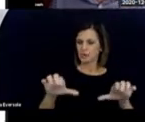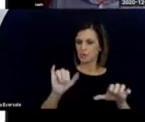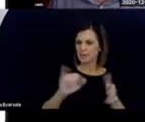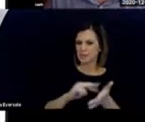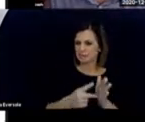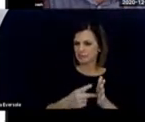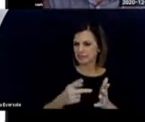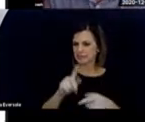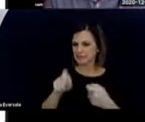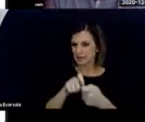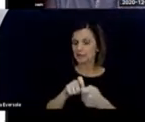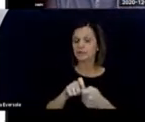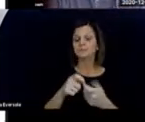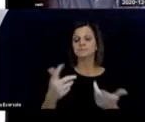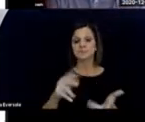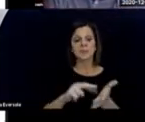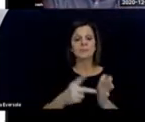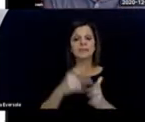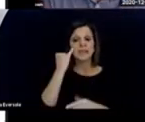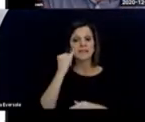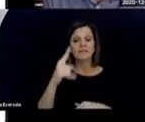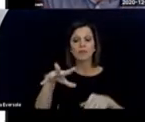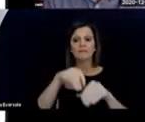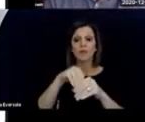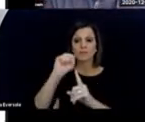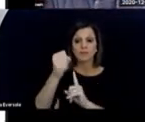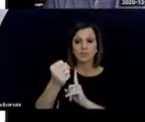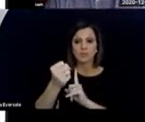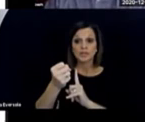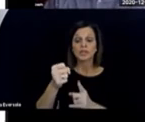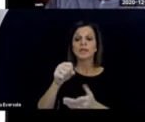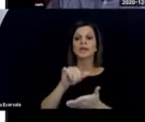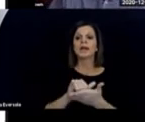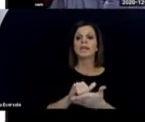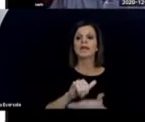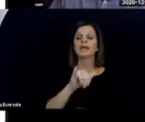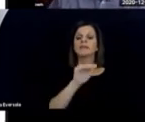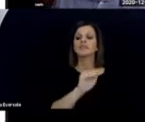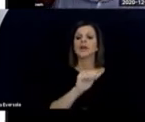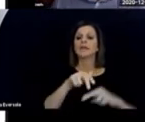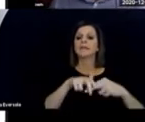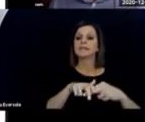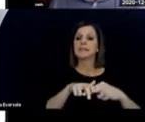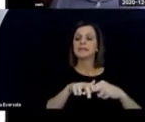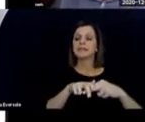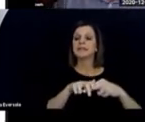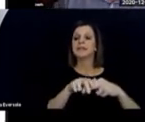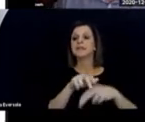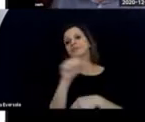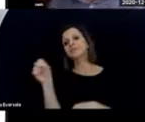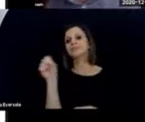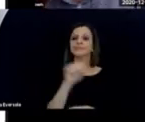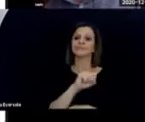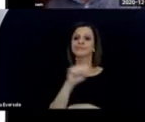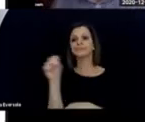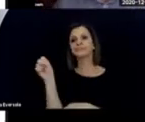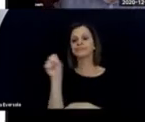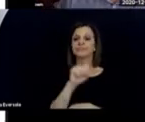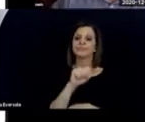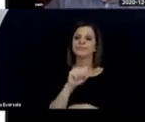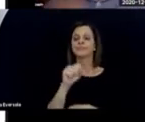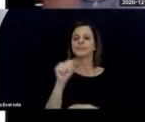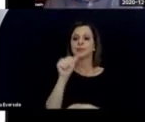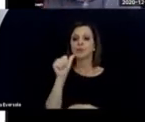means is if you're in a situation and the child, on the floor and she's rocking side to